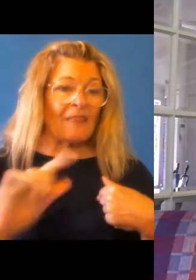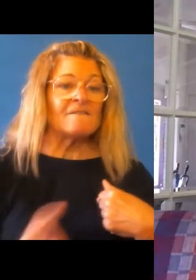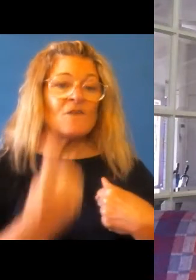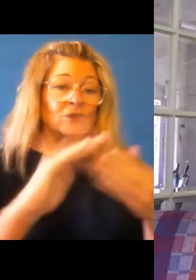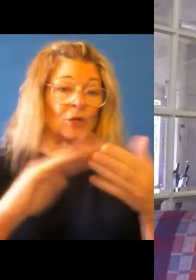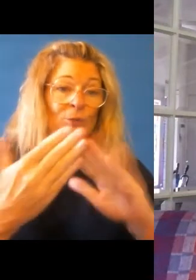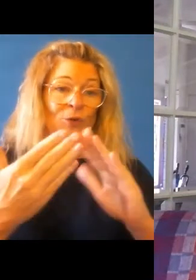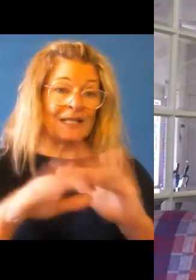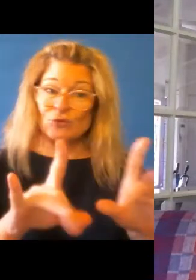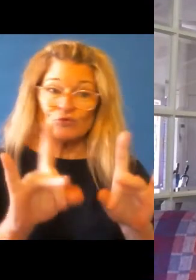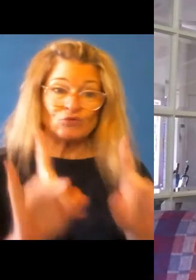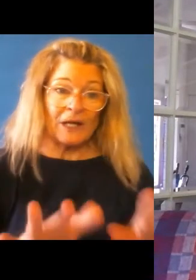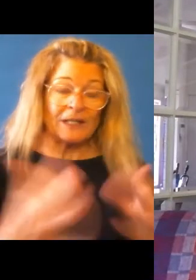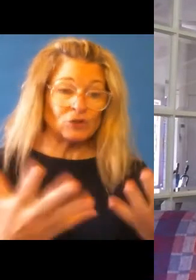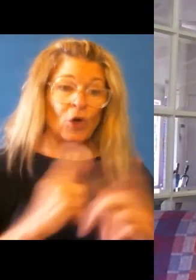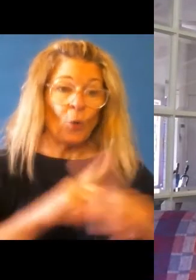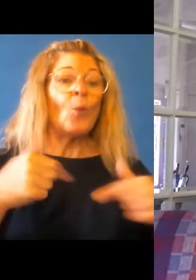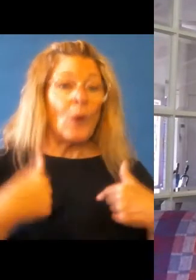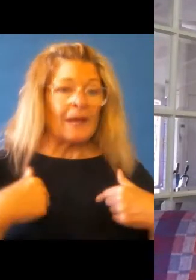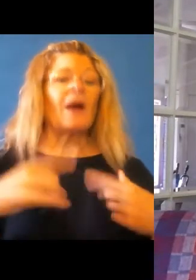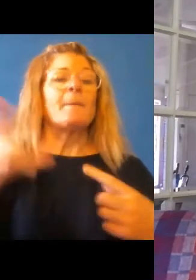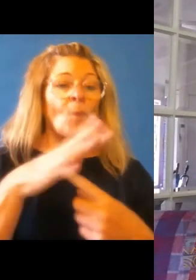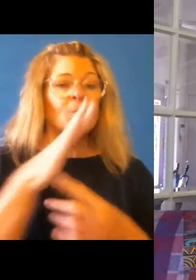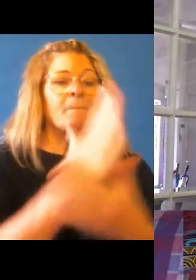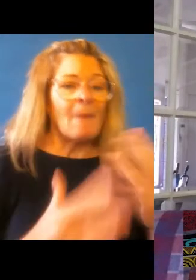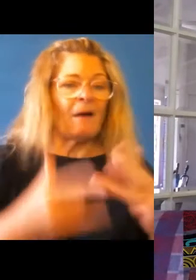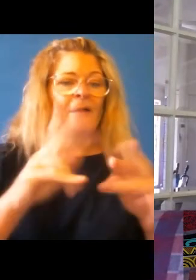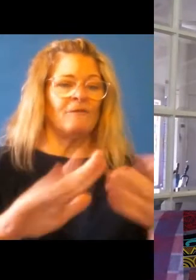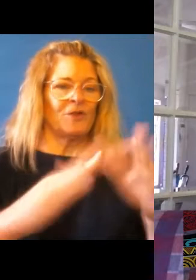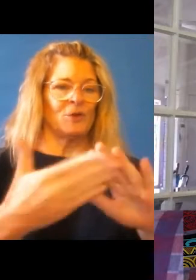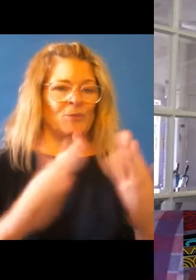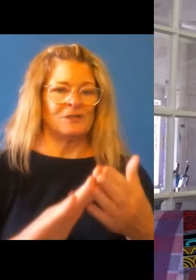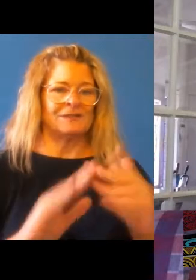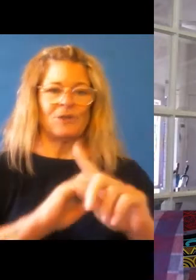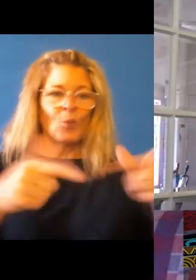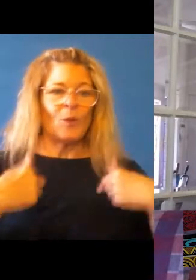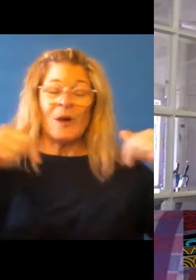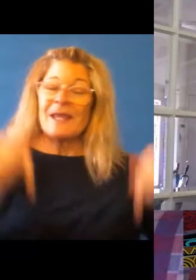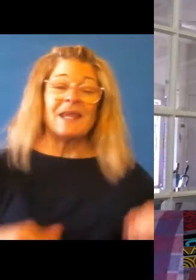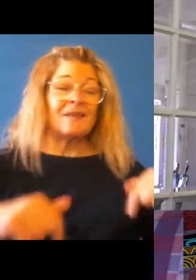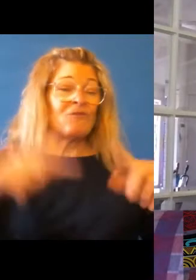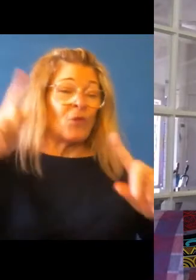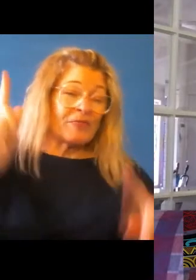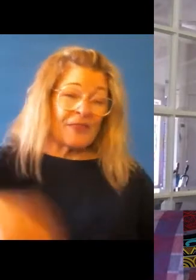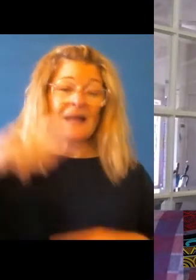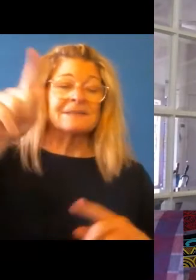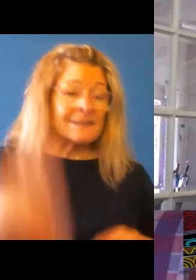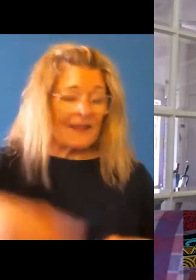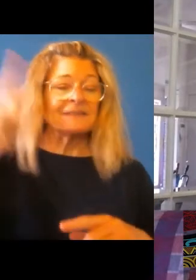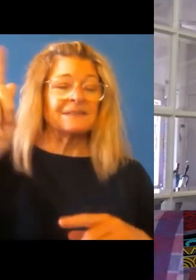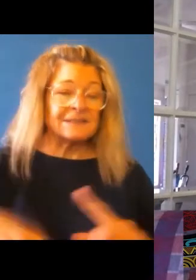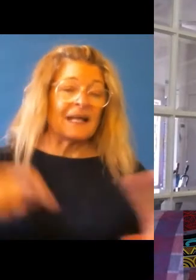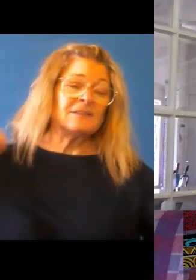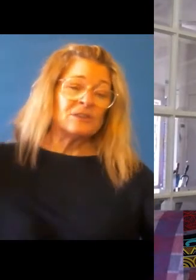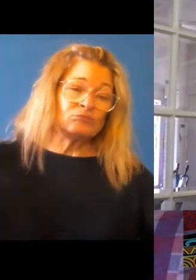Aboriginal and Torres Strait Islander people. Uh, you know, here generations, tens of generations, thousands of generations before